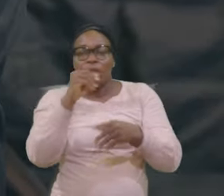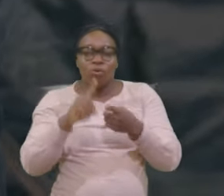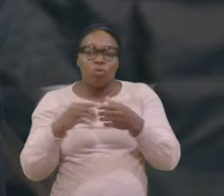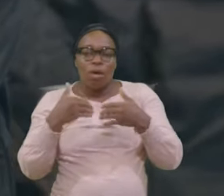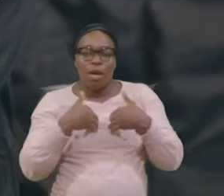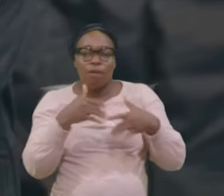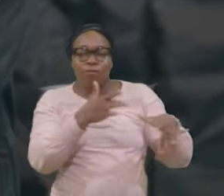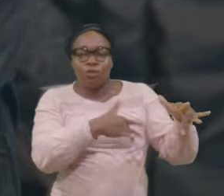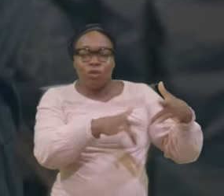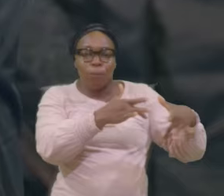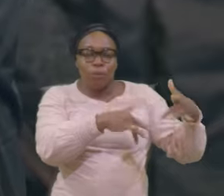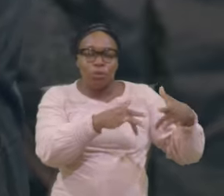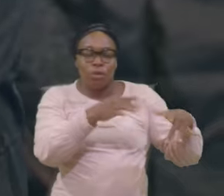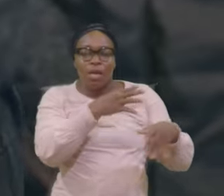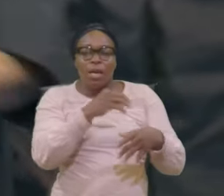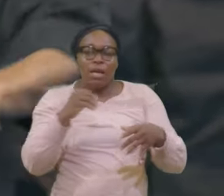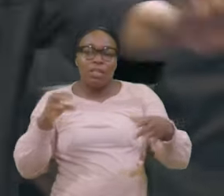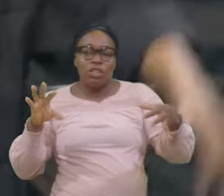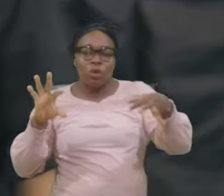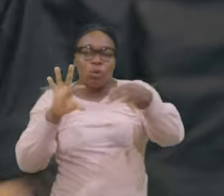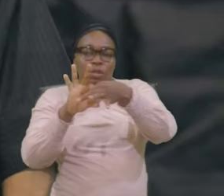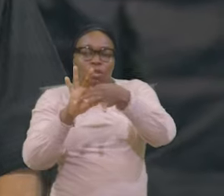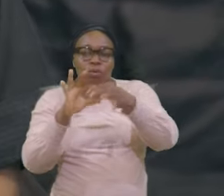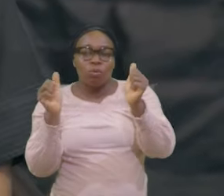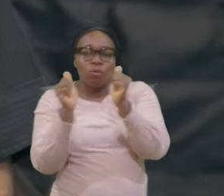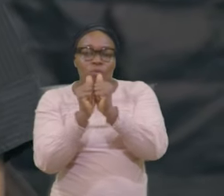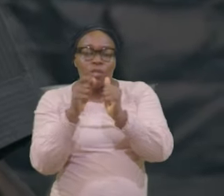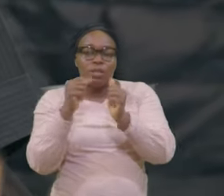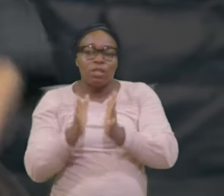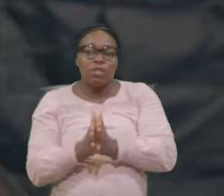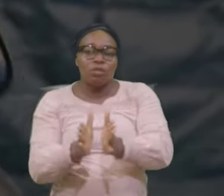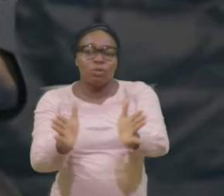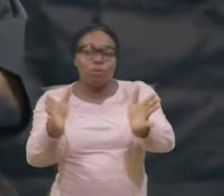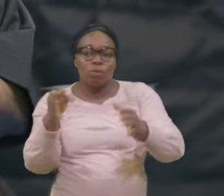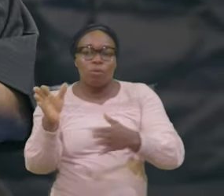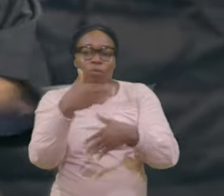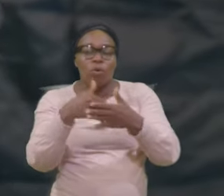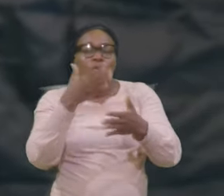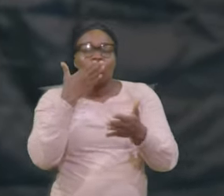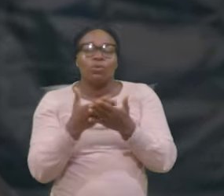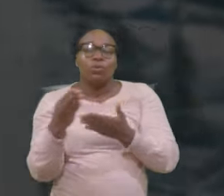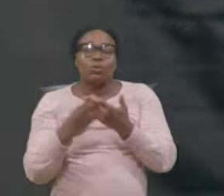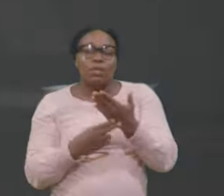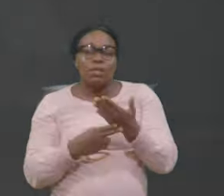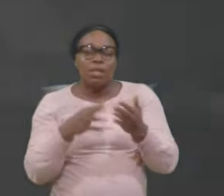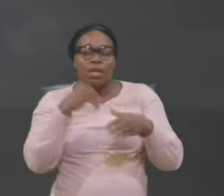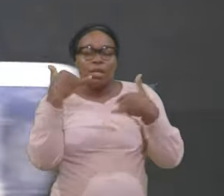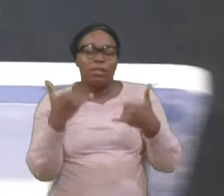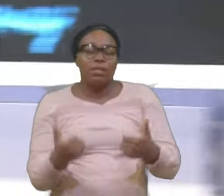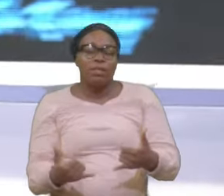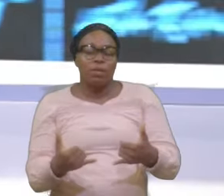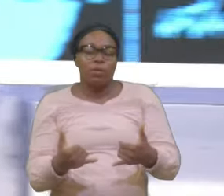Connection With the Source Of all Goodness And now We have